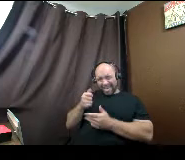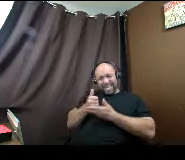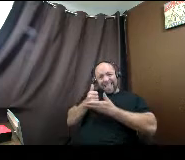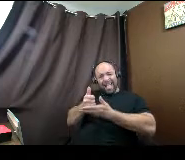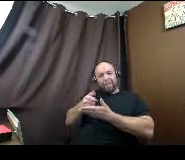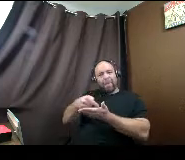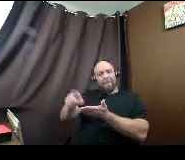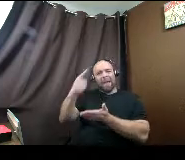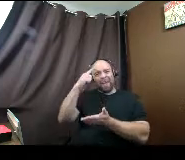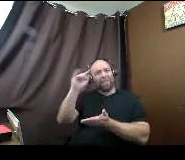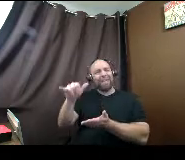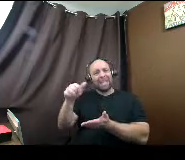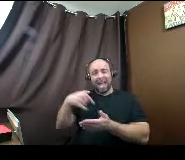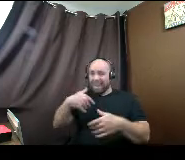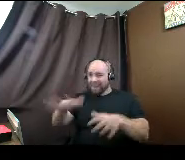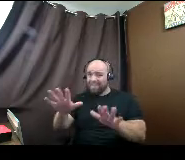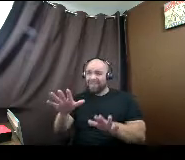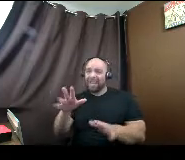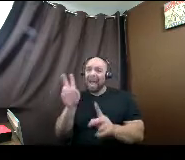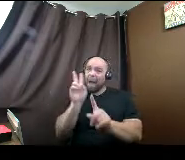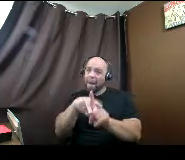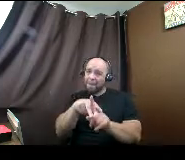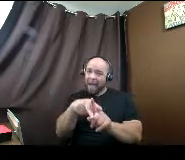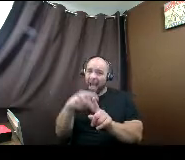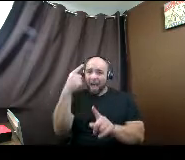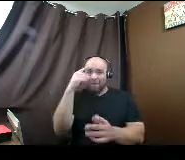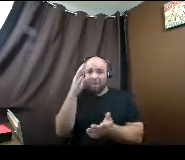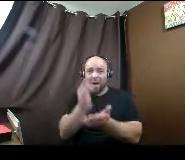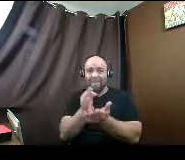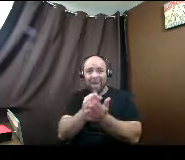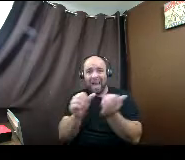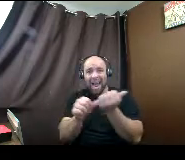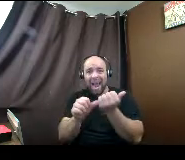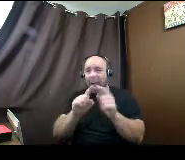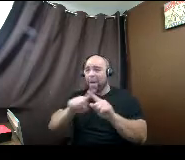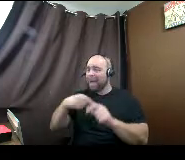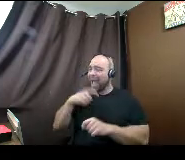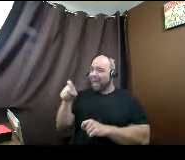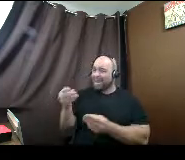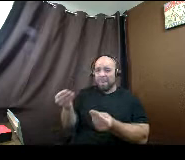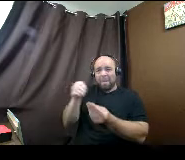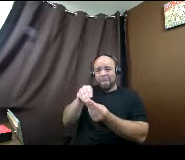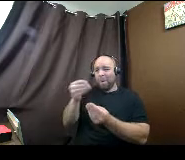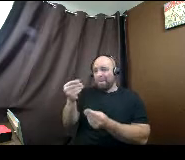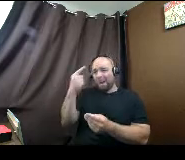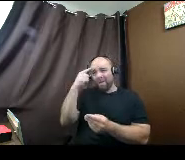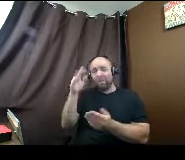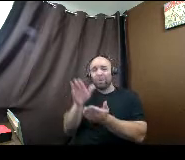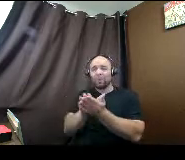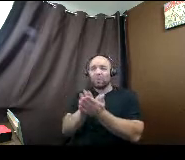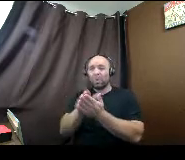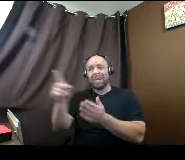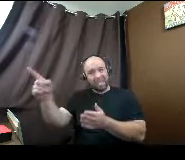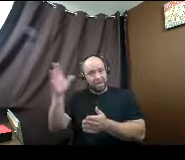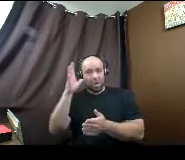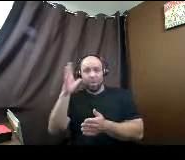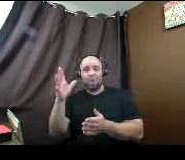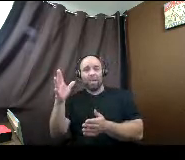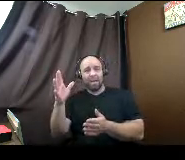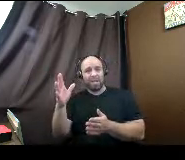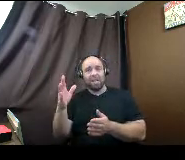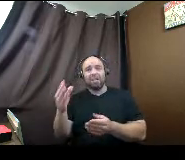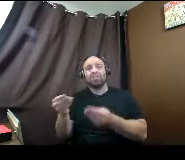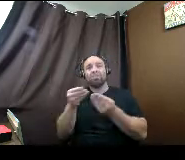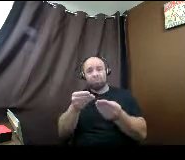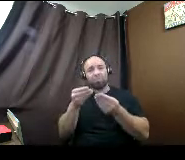I've applied for financial aid, but I need more money for school. It's OK to tell them that. Because they will keep you in mind for maybe other opportunities. Or let you know